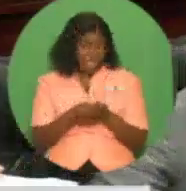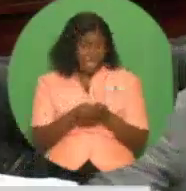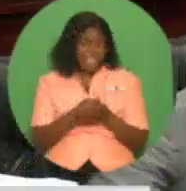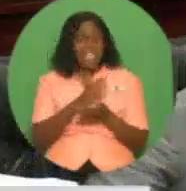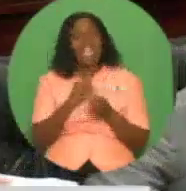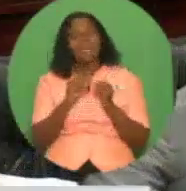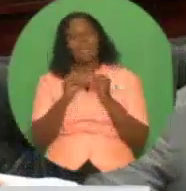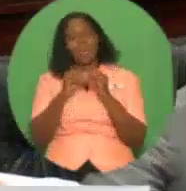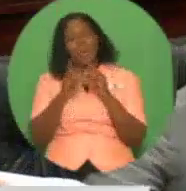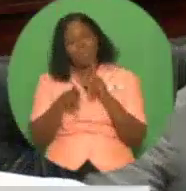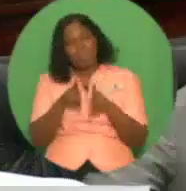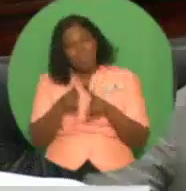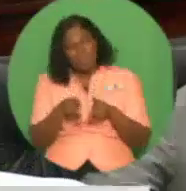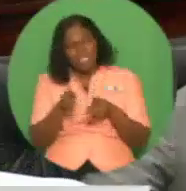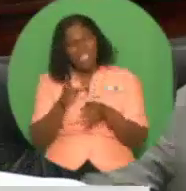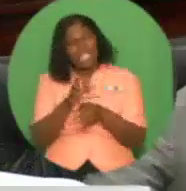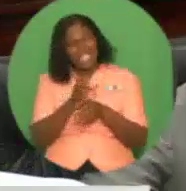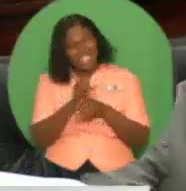housing.